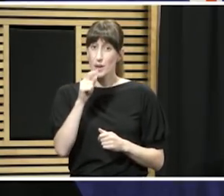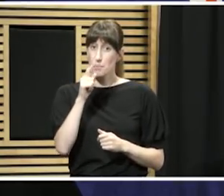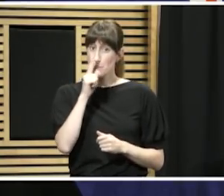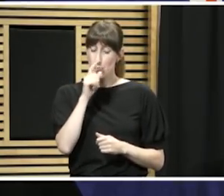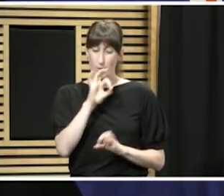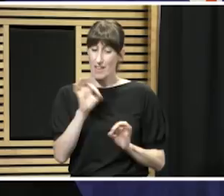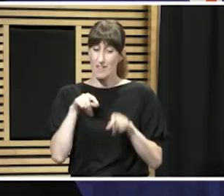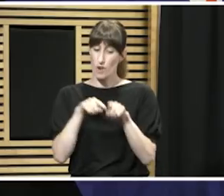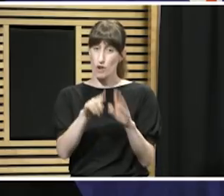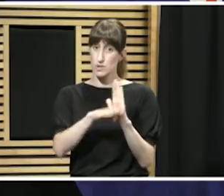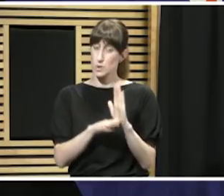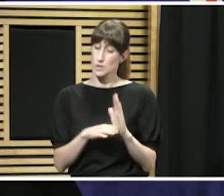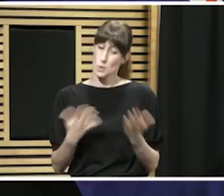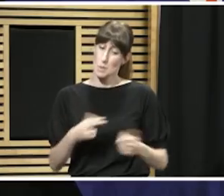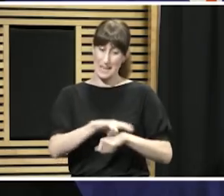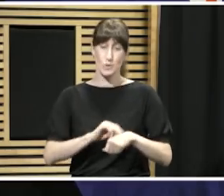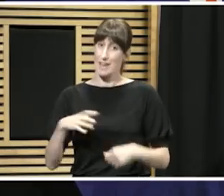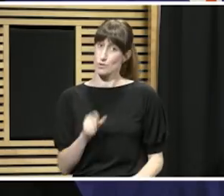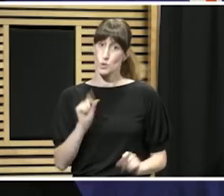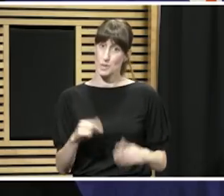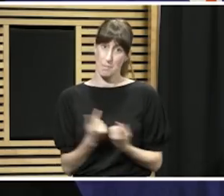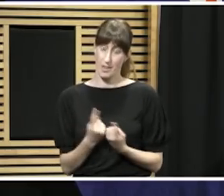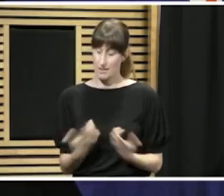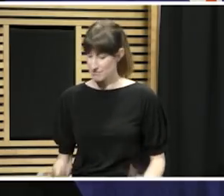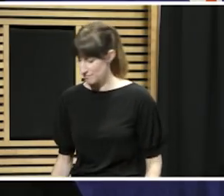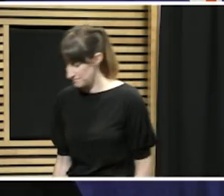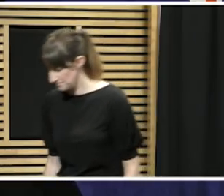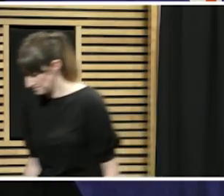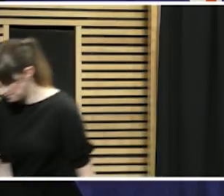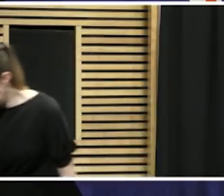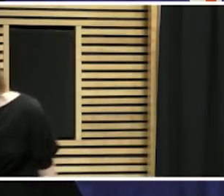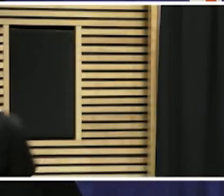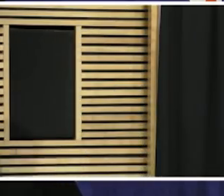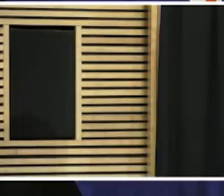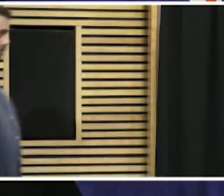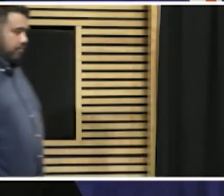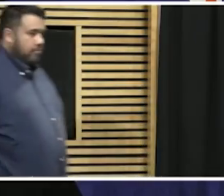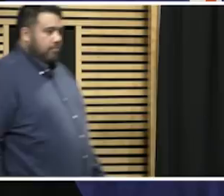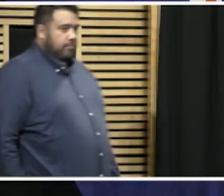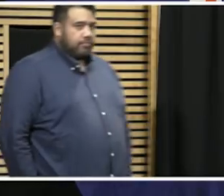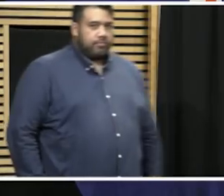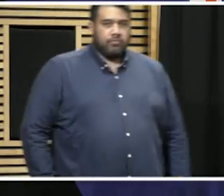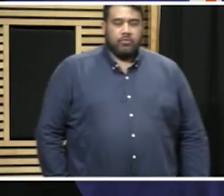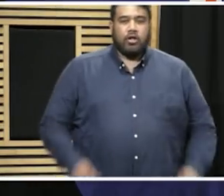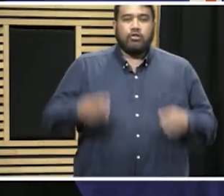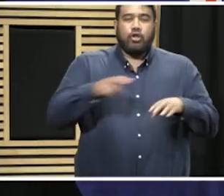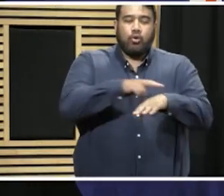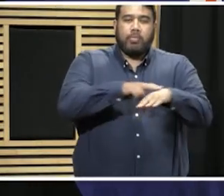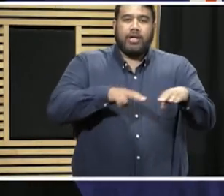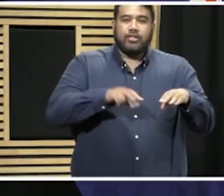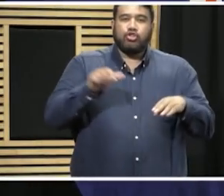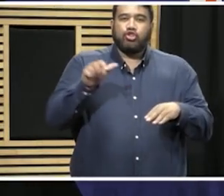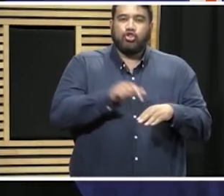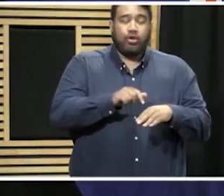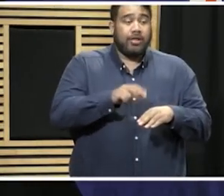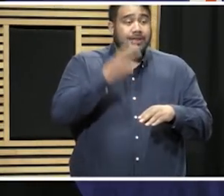to revisit this. So shouldn't your force actually be doing more to disperse those groups of people if they congregate like that? Yes, absolutely.